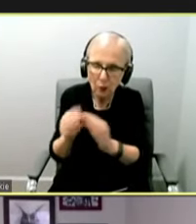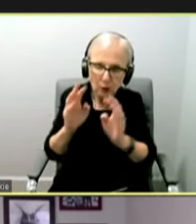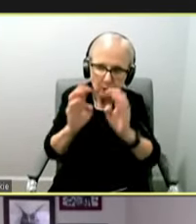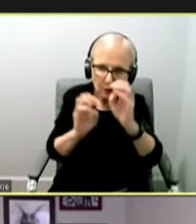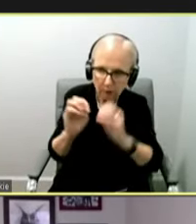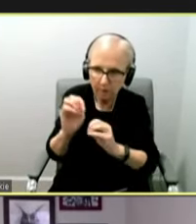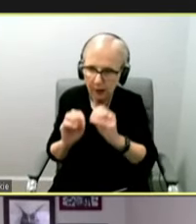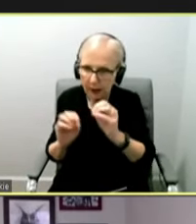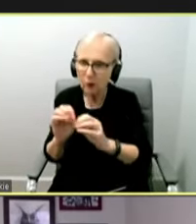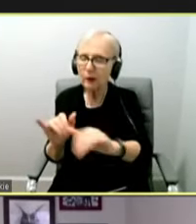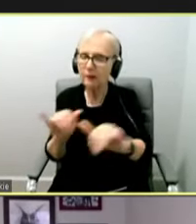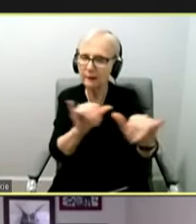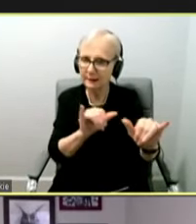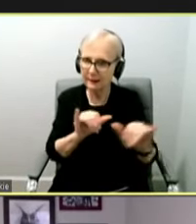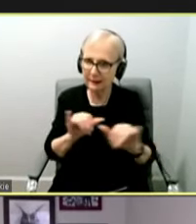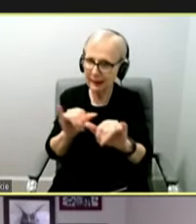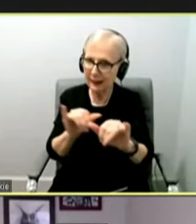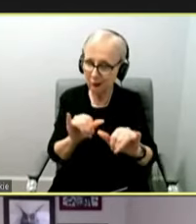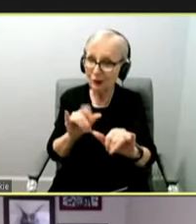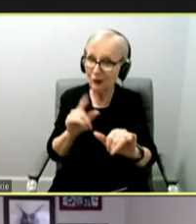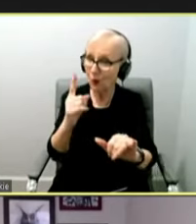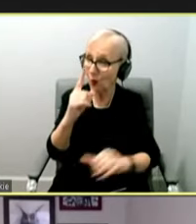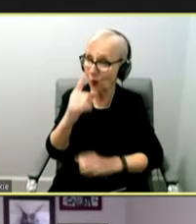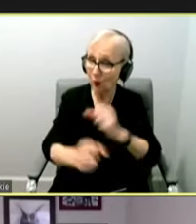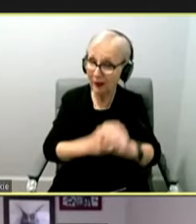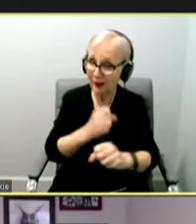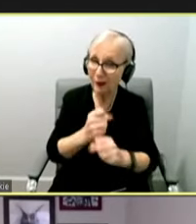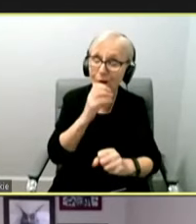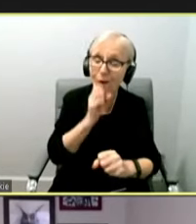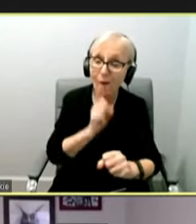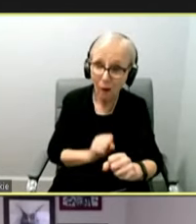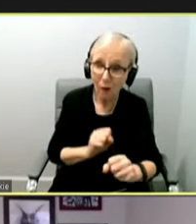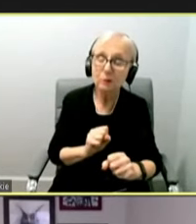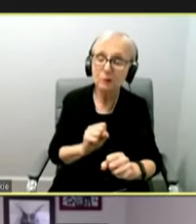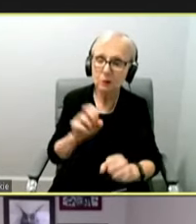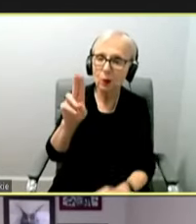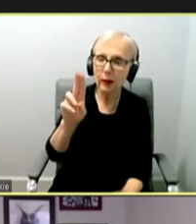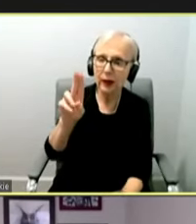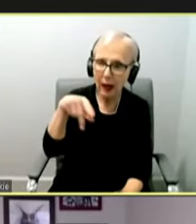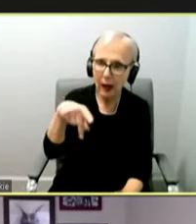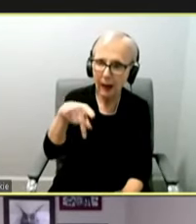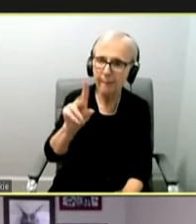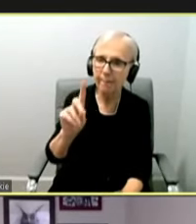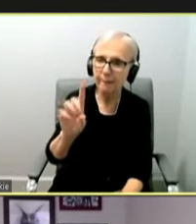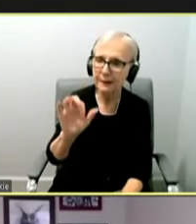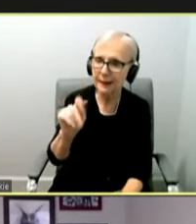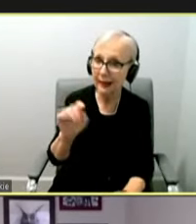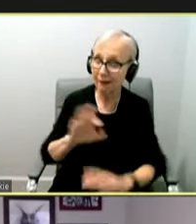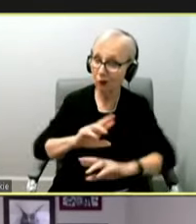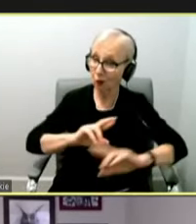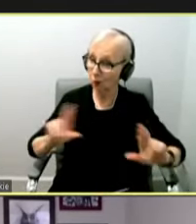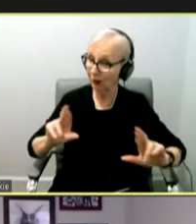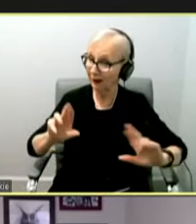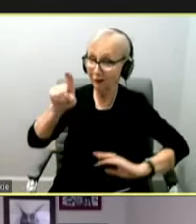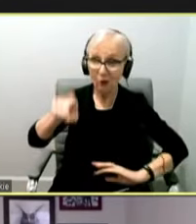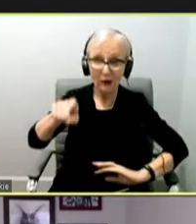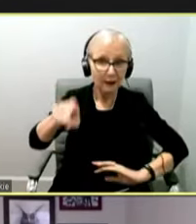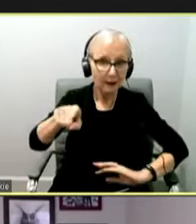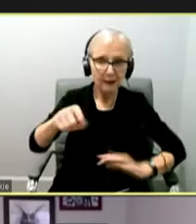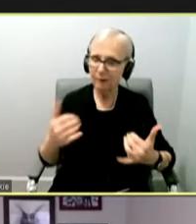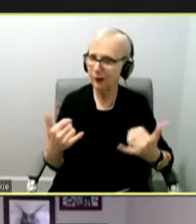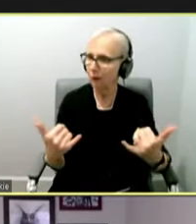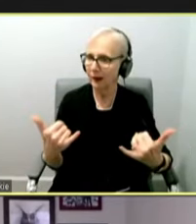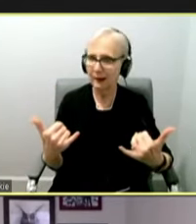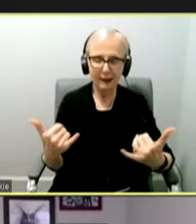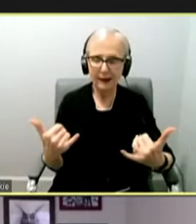standards that had been put in place a year ago. We updated them, and they are ready if we need them. But at this point, the only